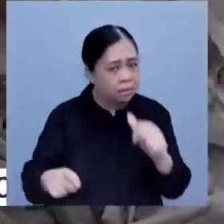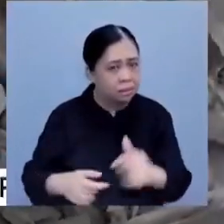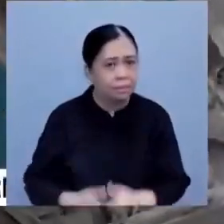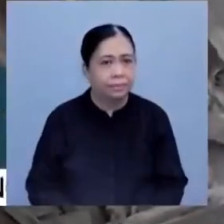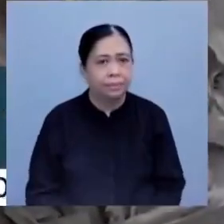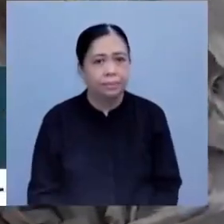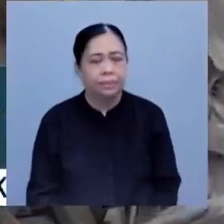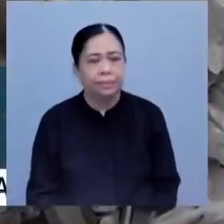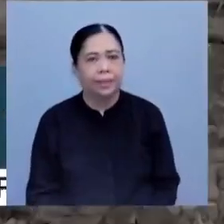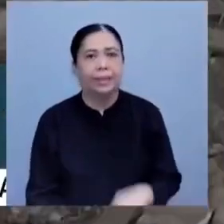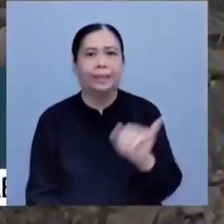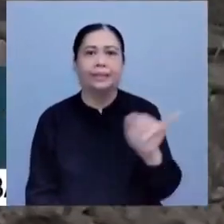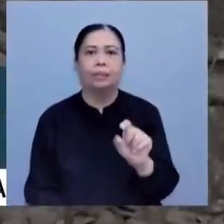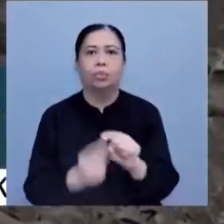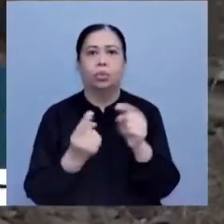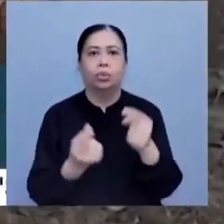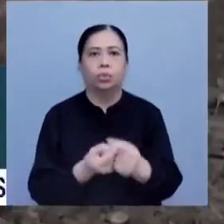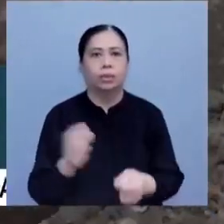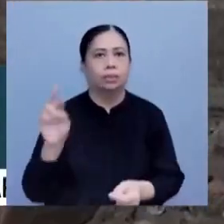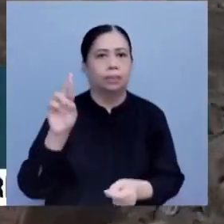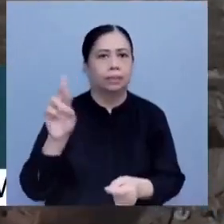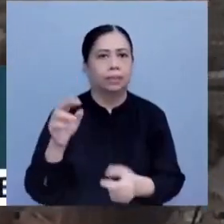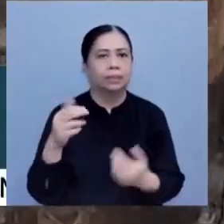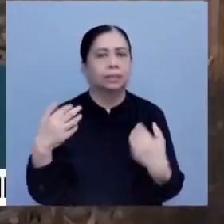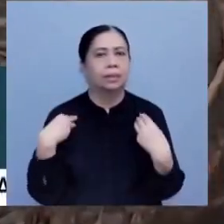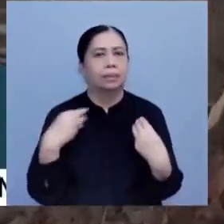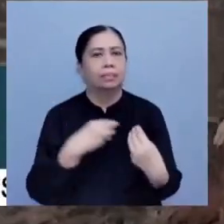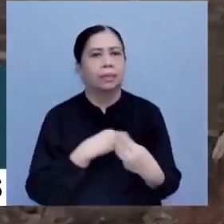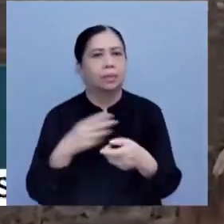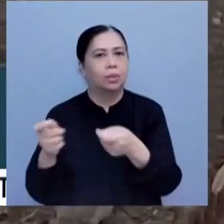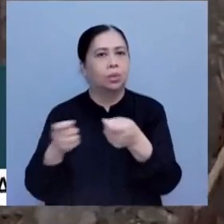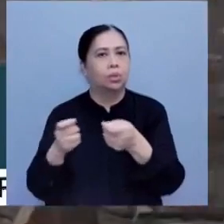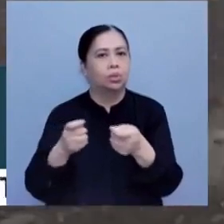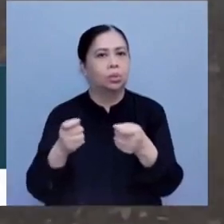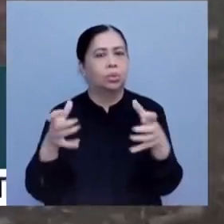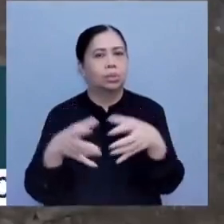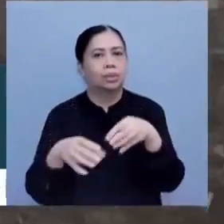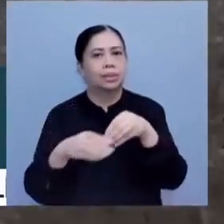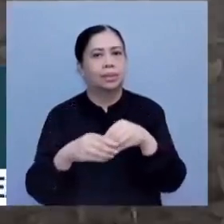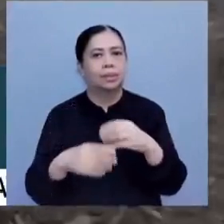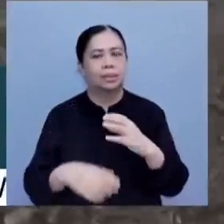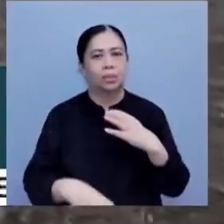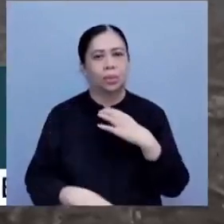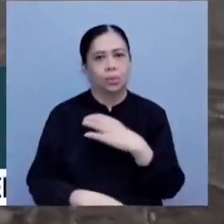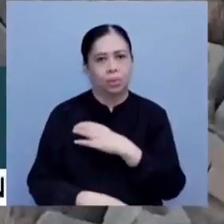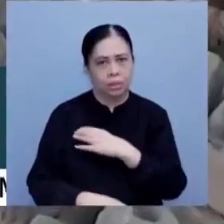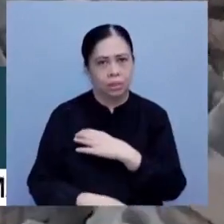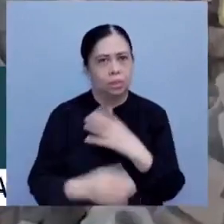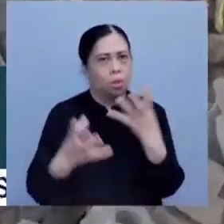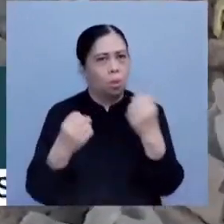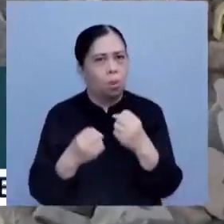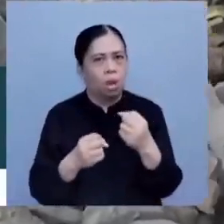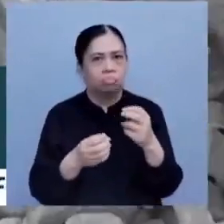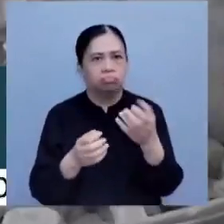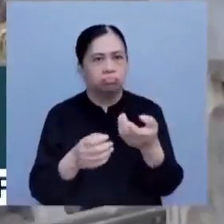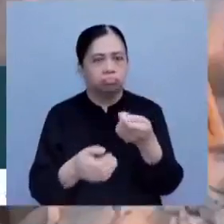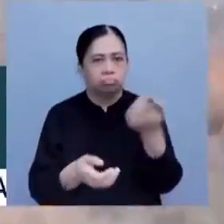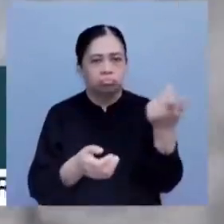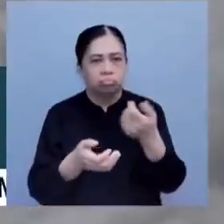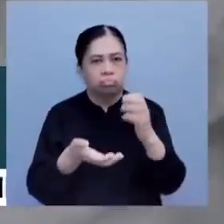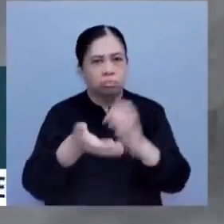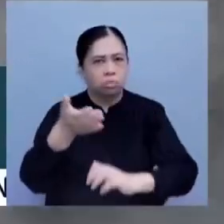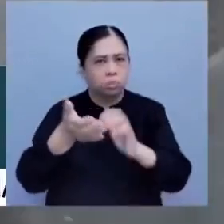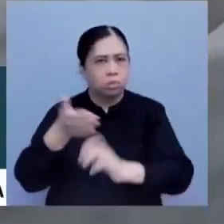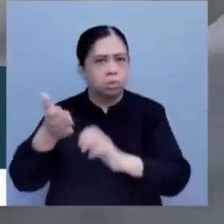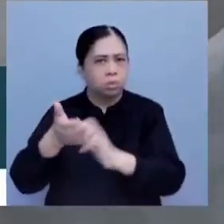That same group of Republicans, who are members of the controlling party in the House of Representatives, wants deep cuts to domestic spending as well